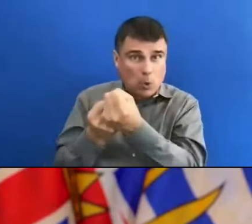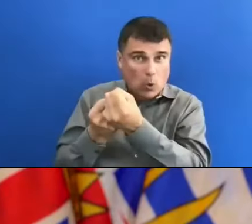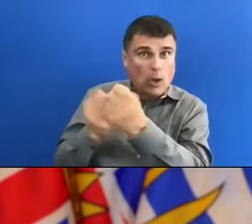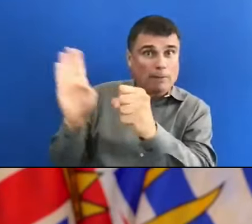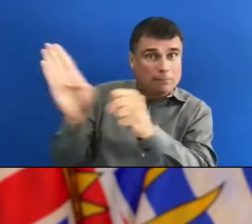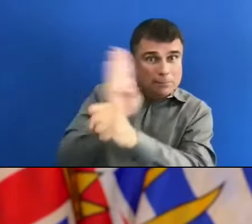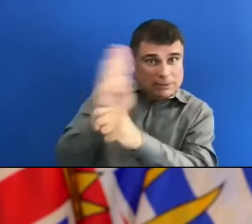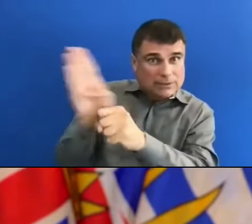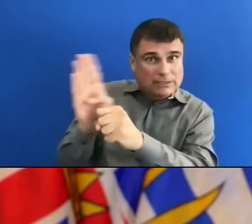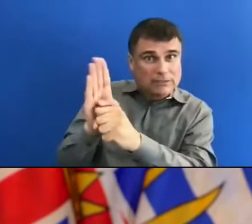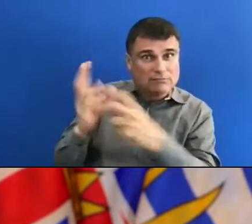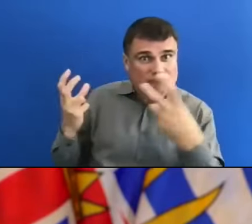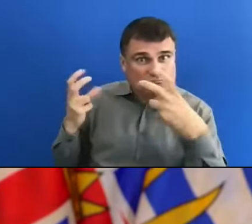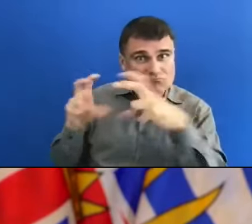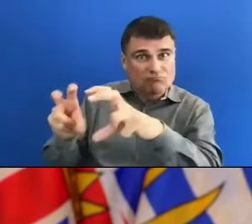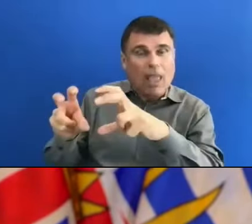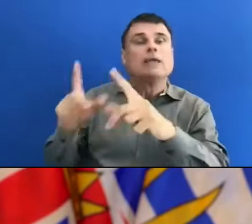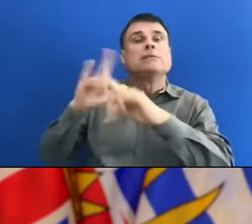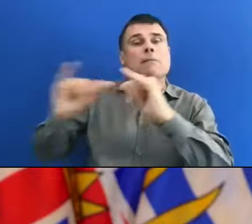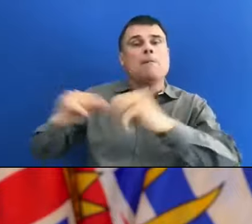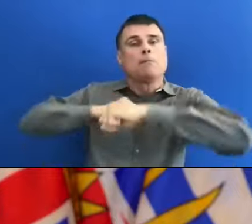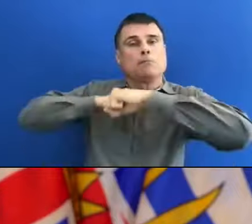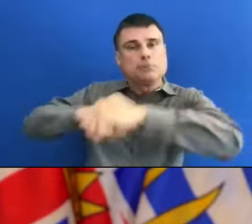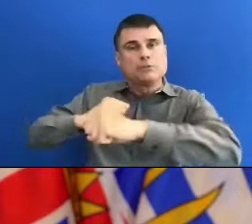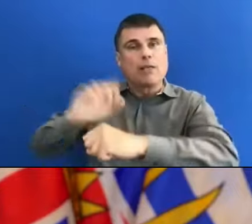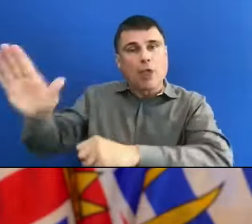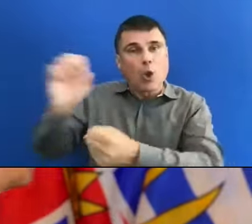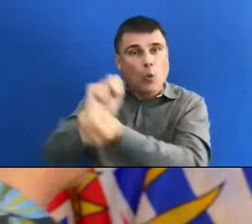live up to the requirements that they have.